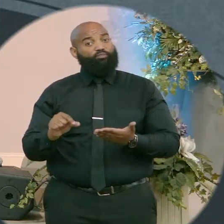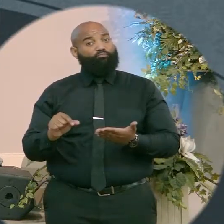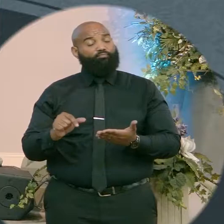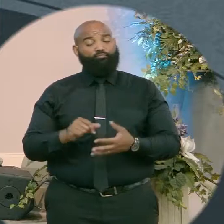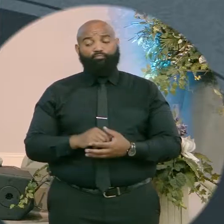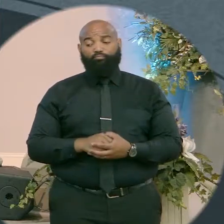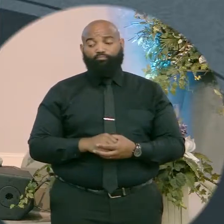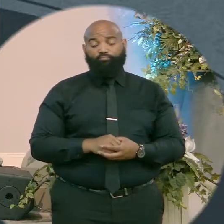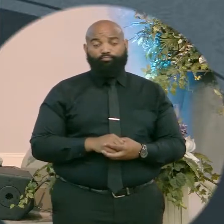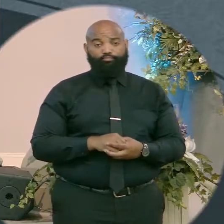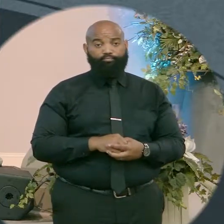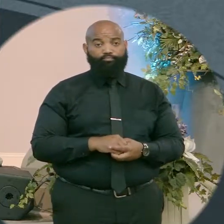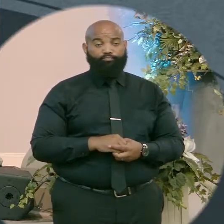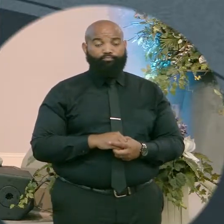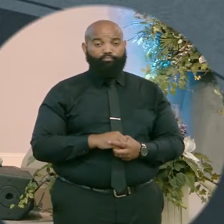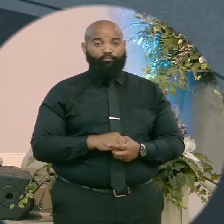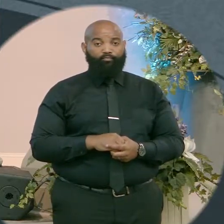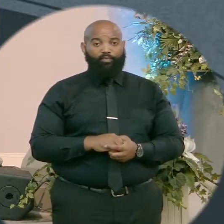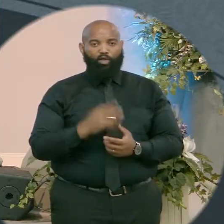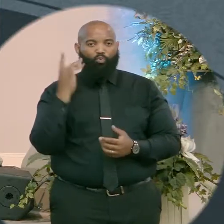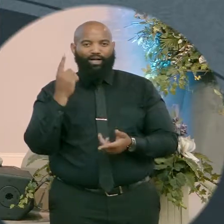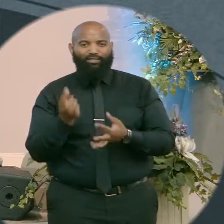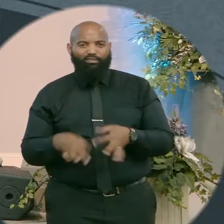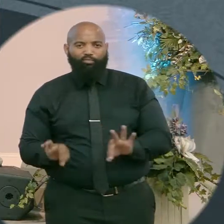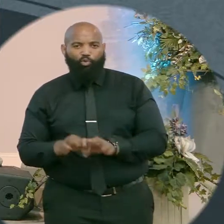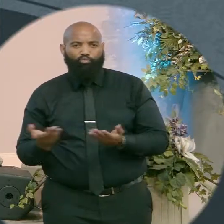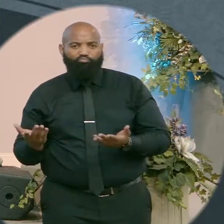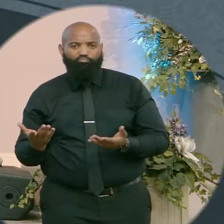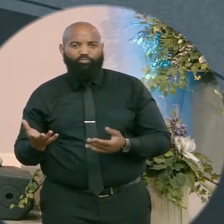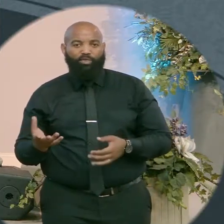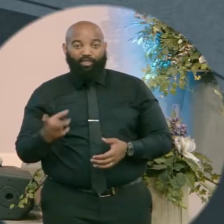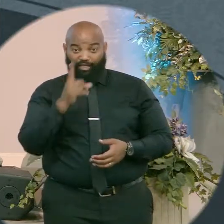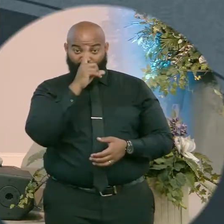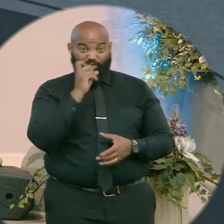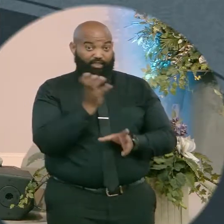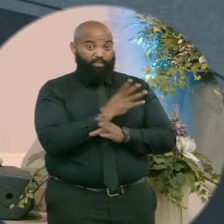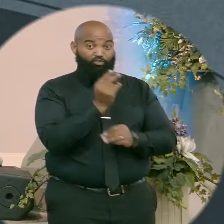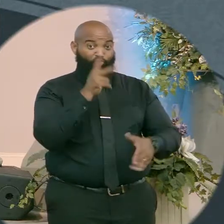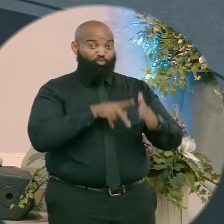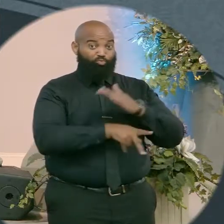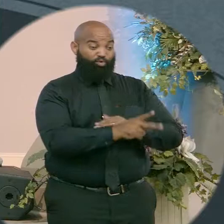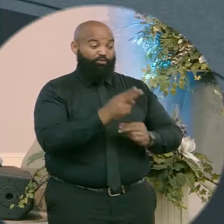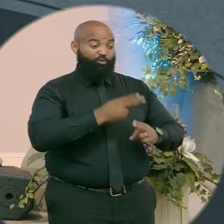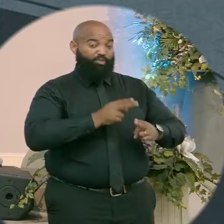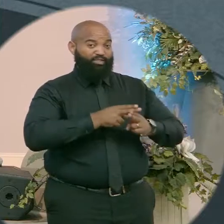One of the most important verses. Why? Because no prophet had ever been called a beloved son.